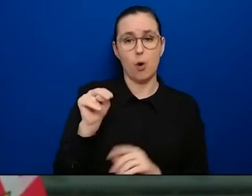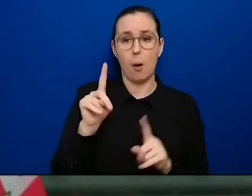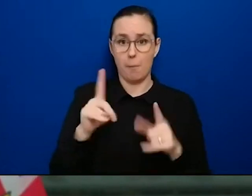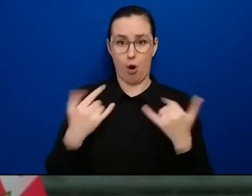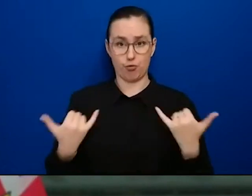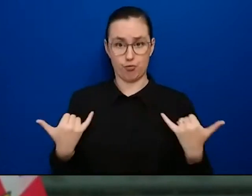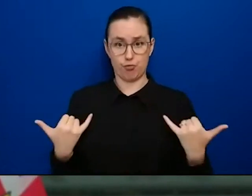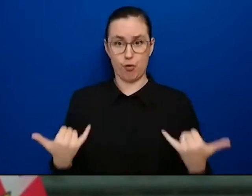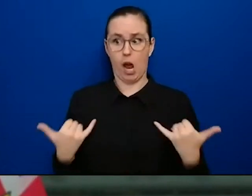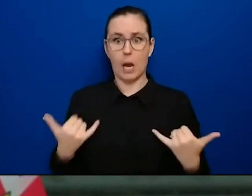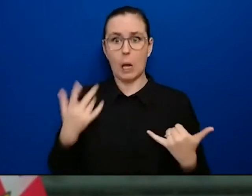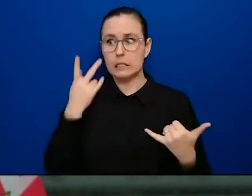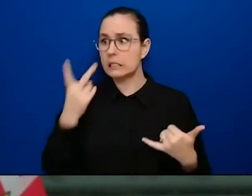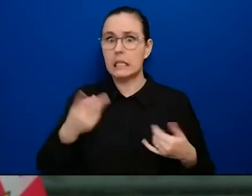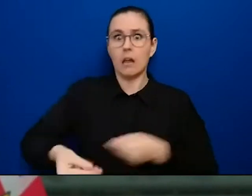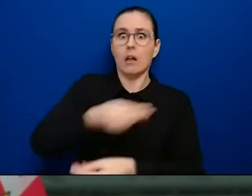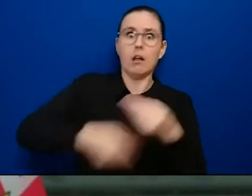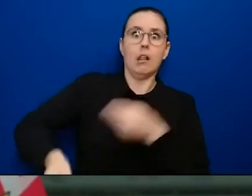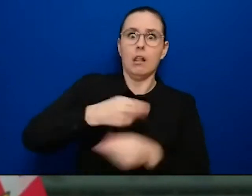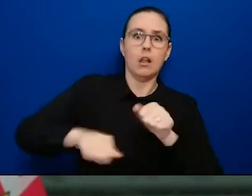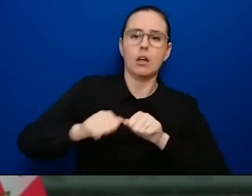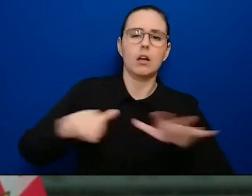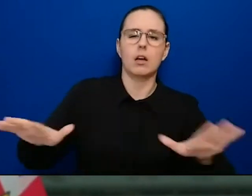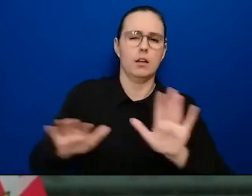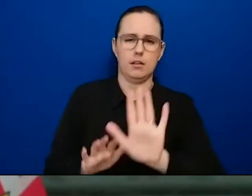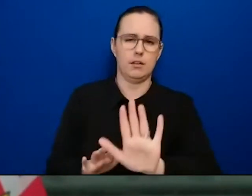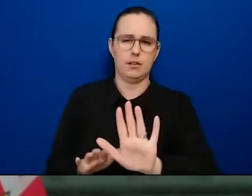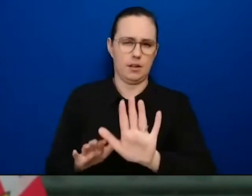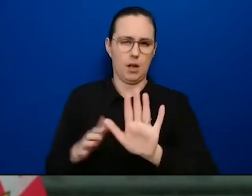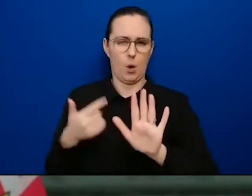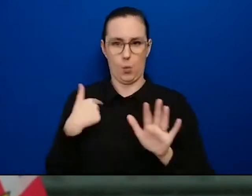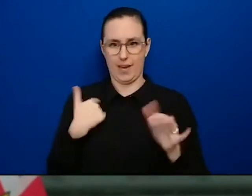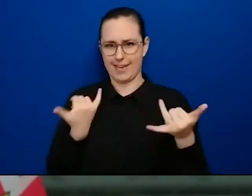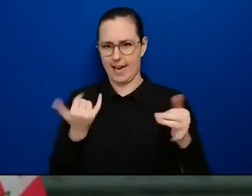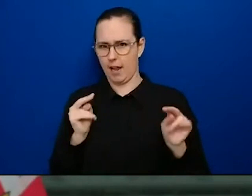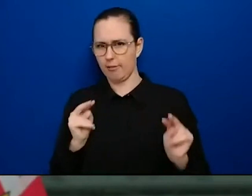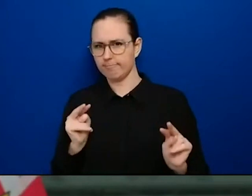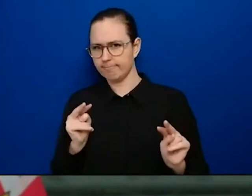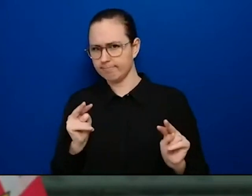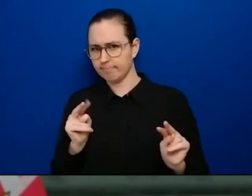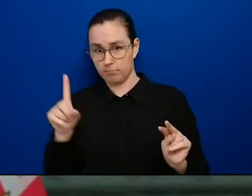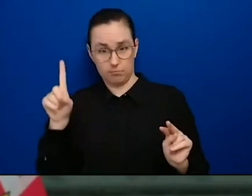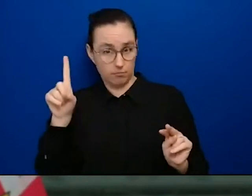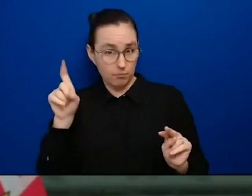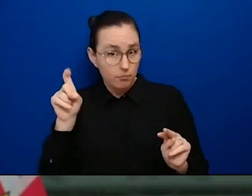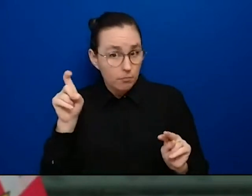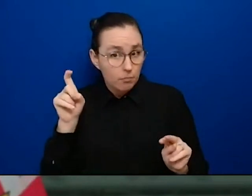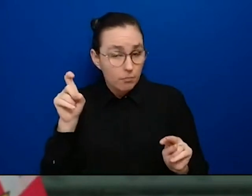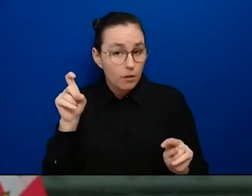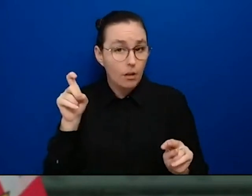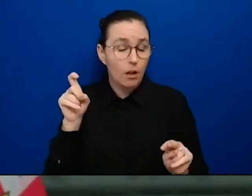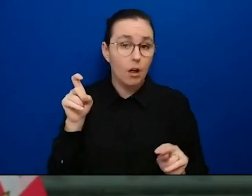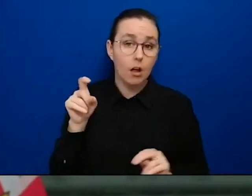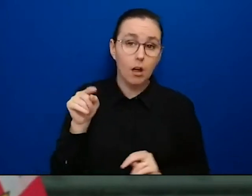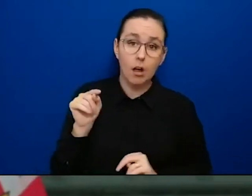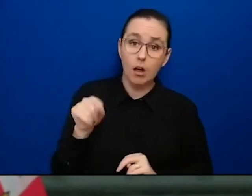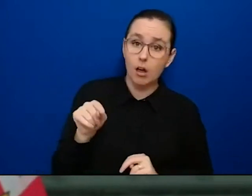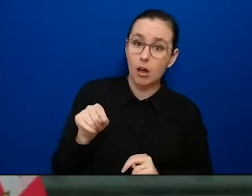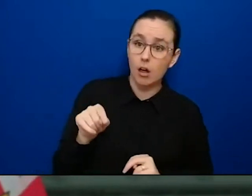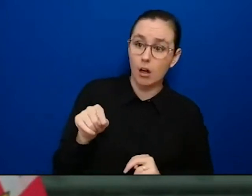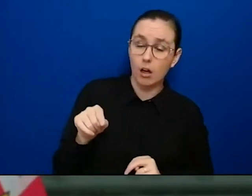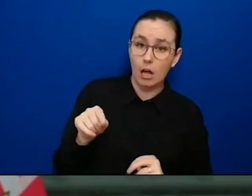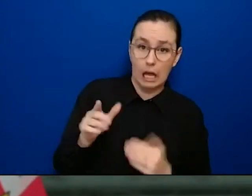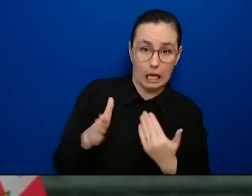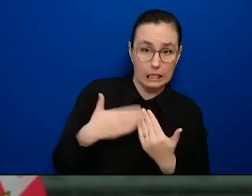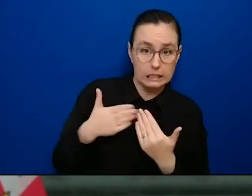now. And that's where the uncertainty lies. Is this, does this strain have a competitive advantage that means it will